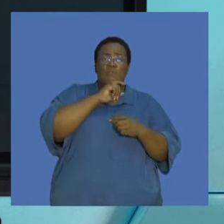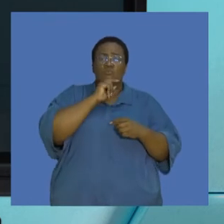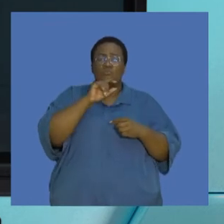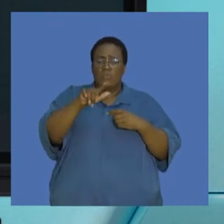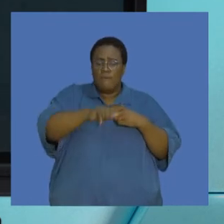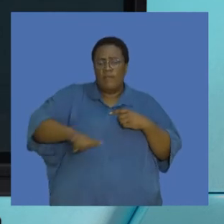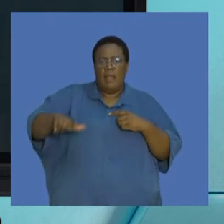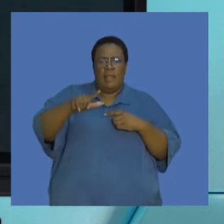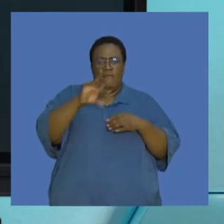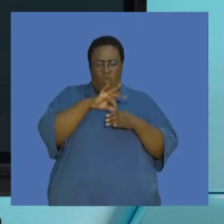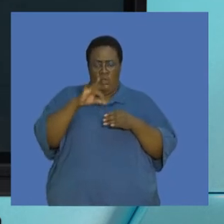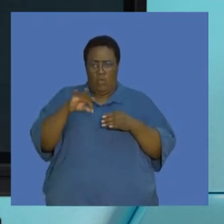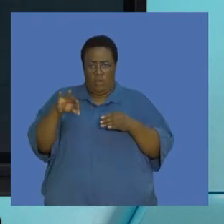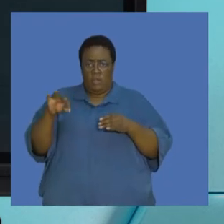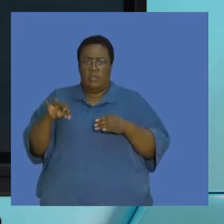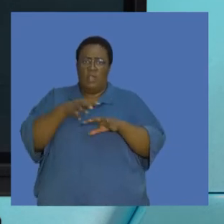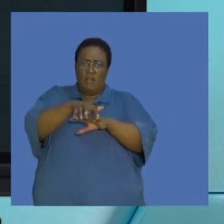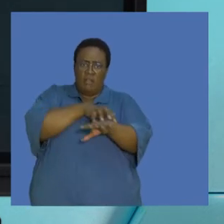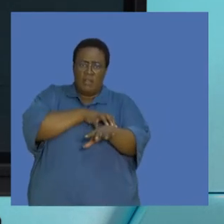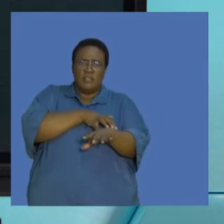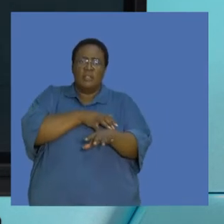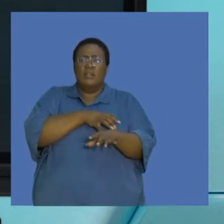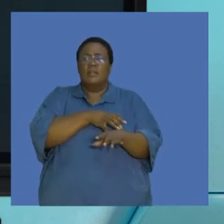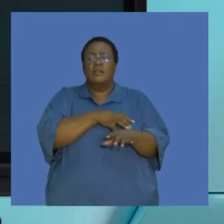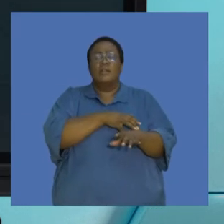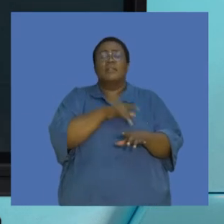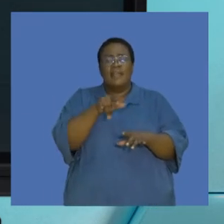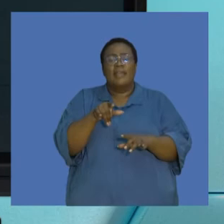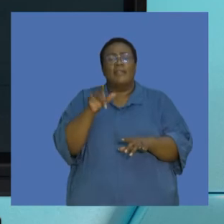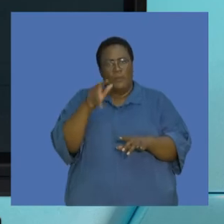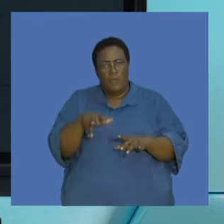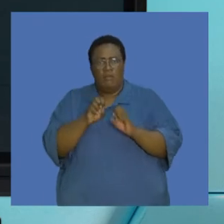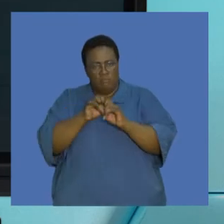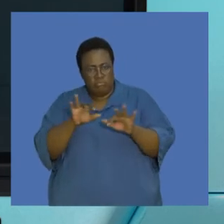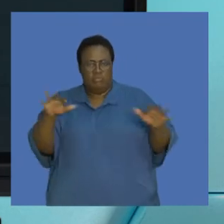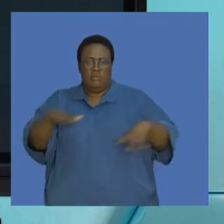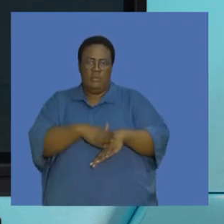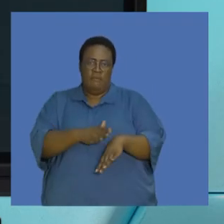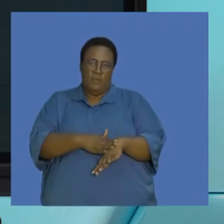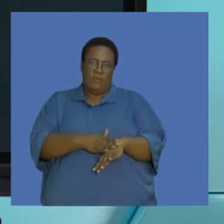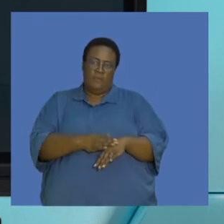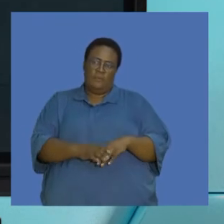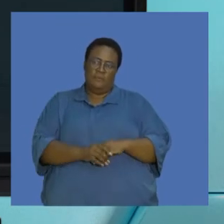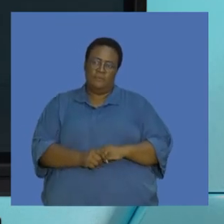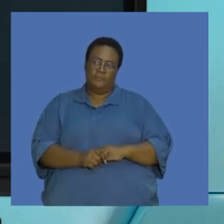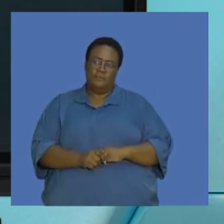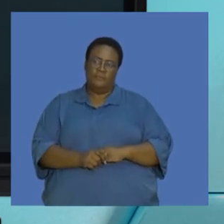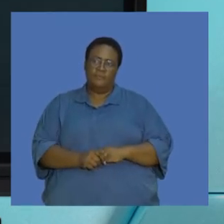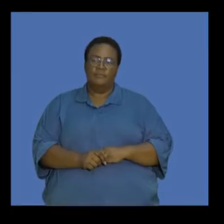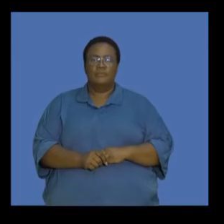use of land for agriculture, are driving this emission or this increased emission of carbon dioxide globally.